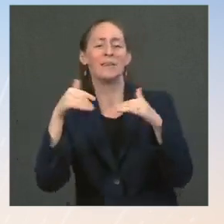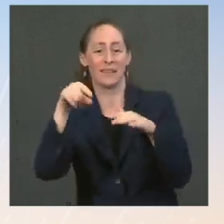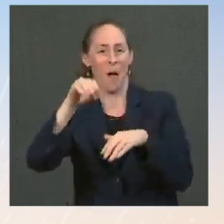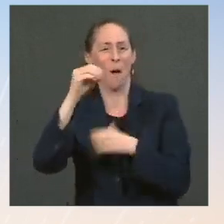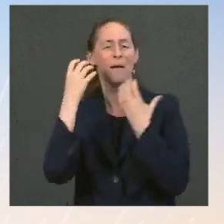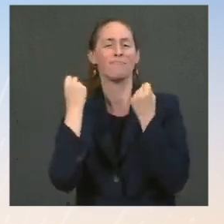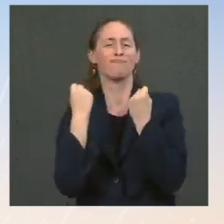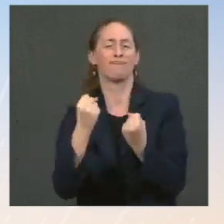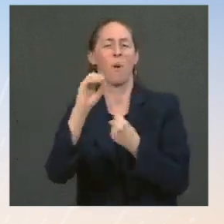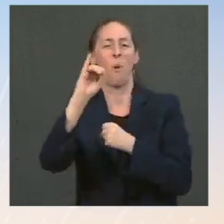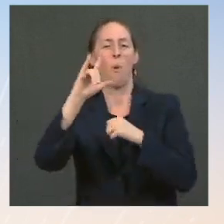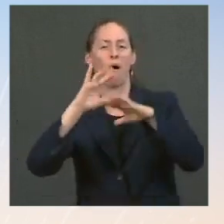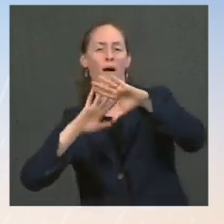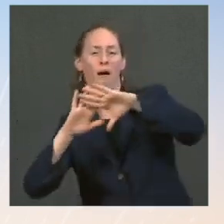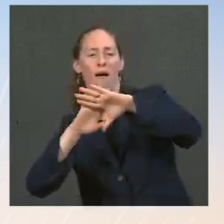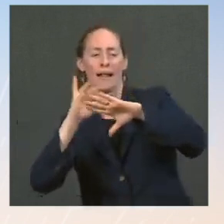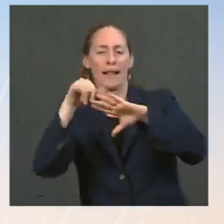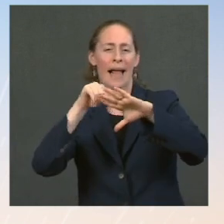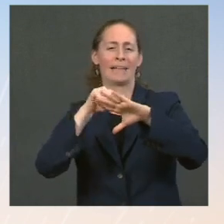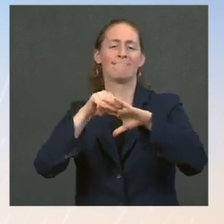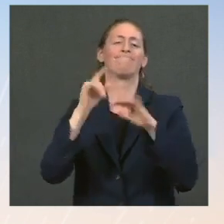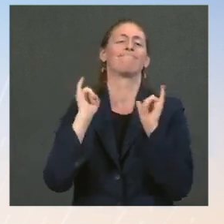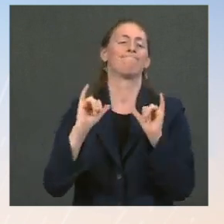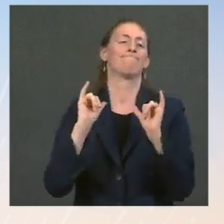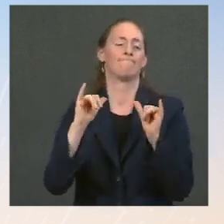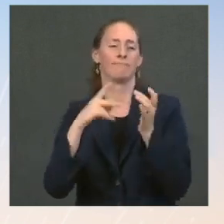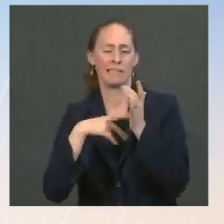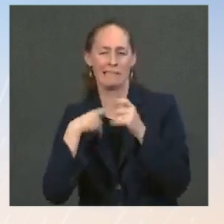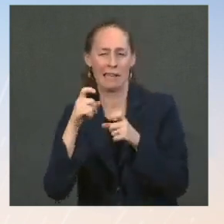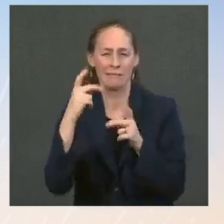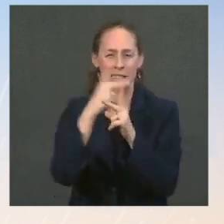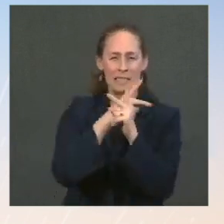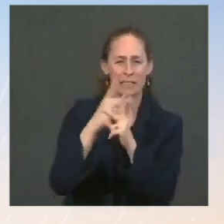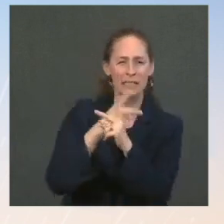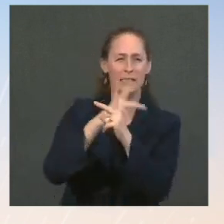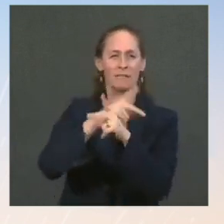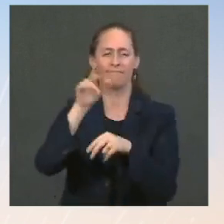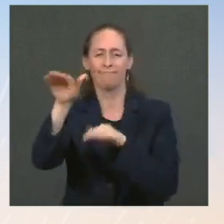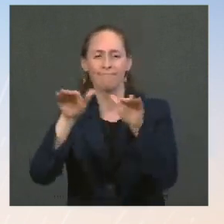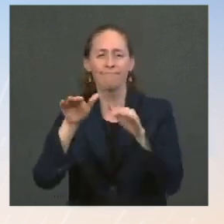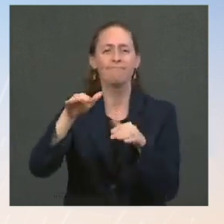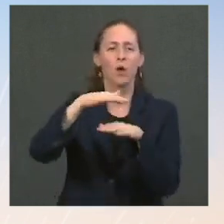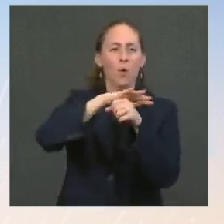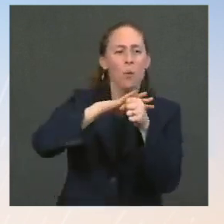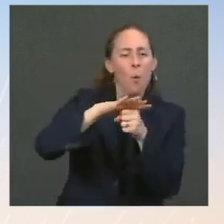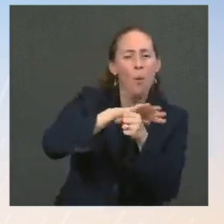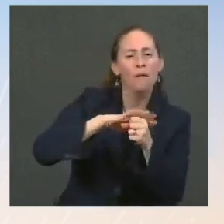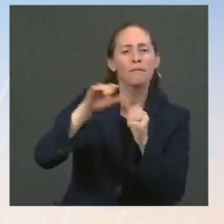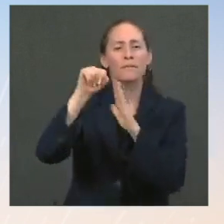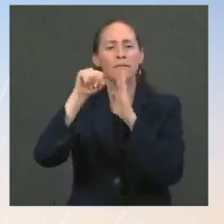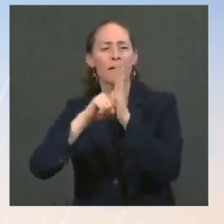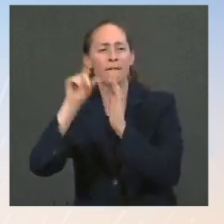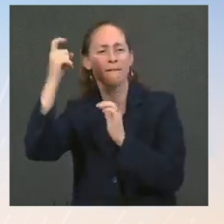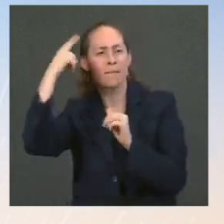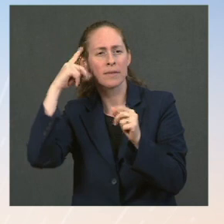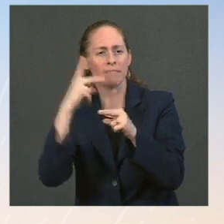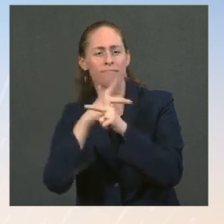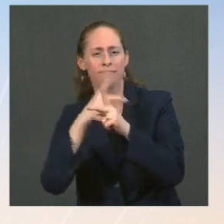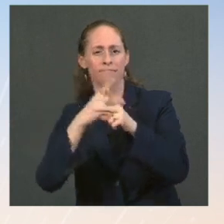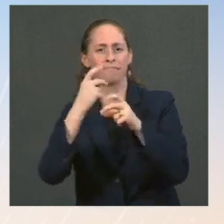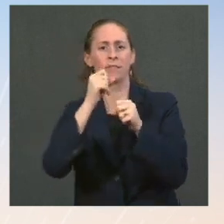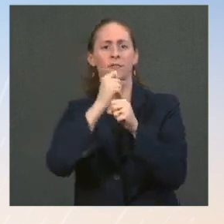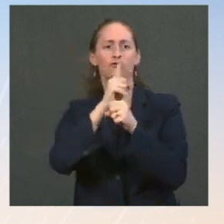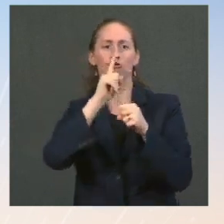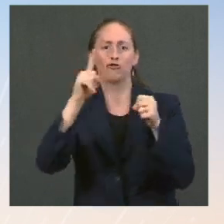infrastructure. And we've been working around the clock with the state and local governments for the last month to, of course, restore electricity and also help facilities